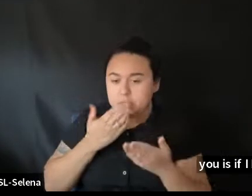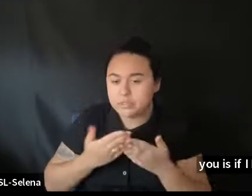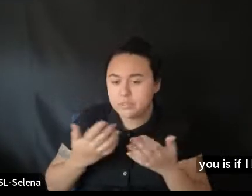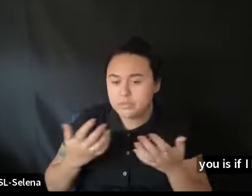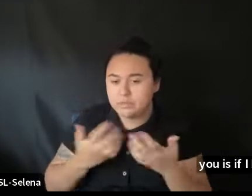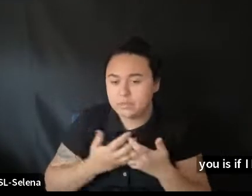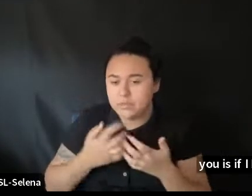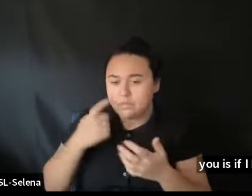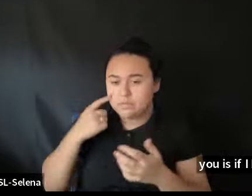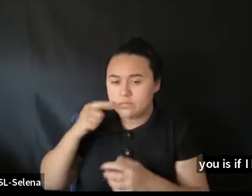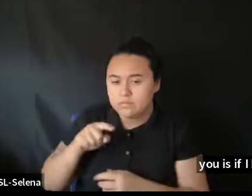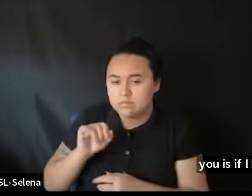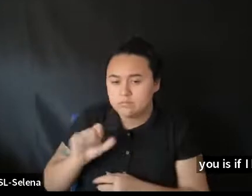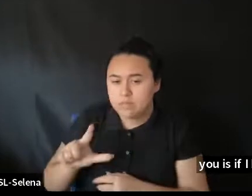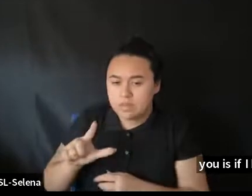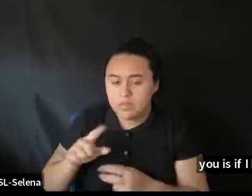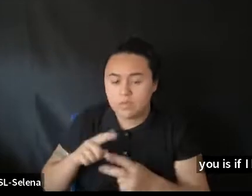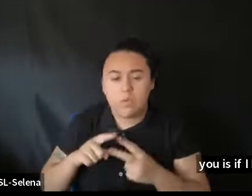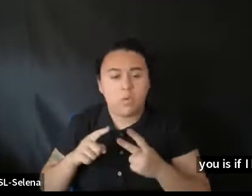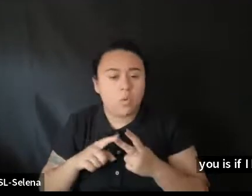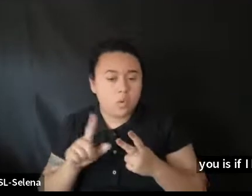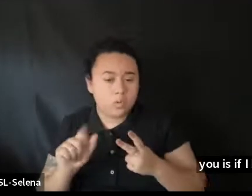For Illinois. Or Louisiana.